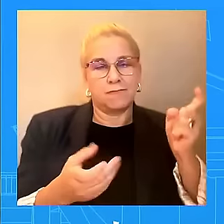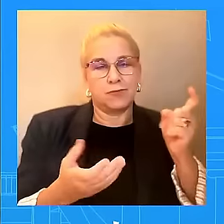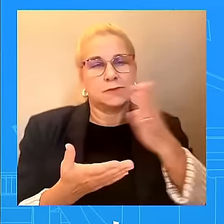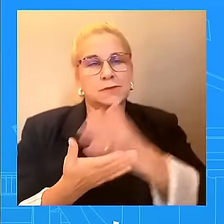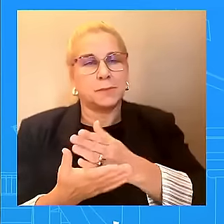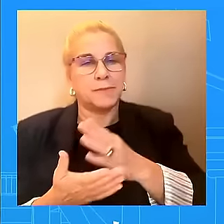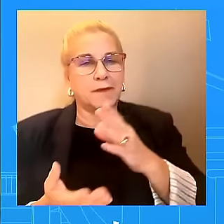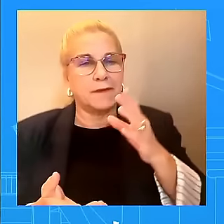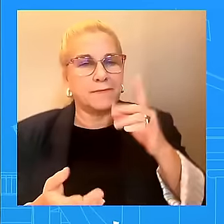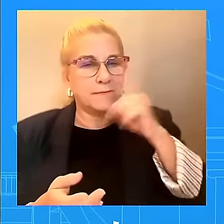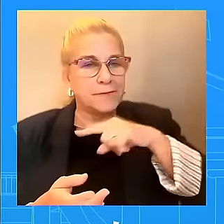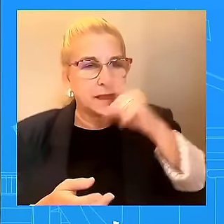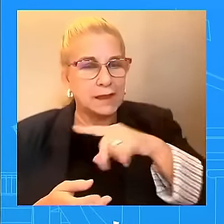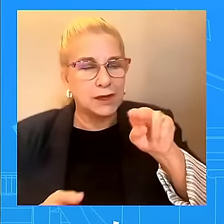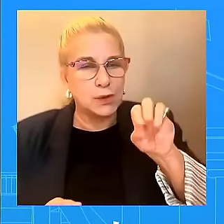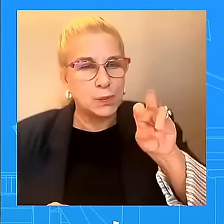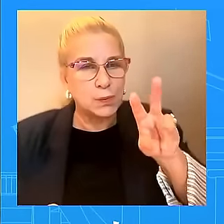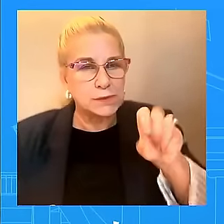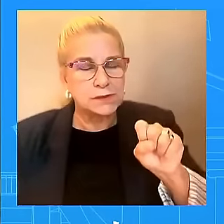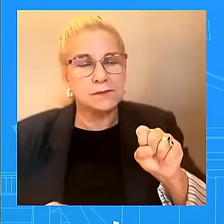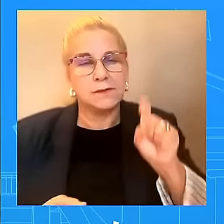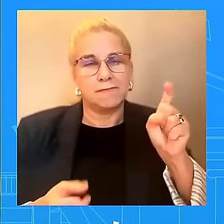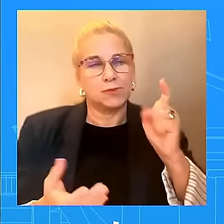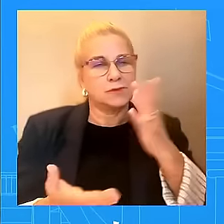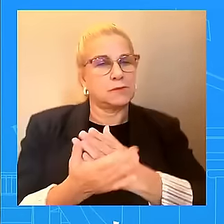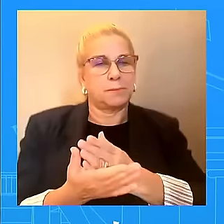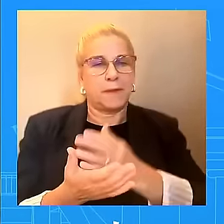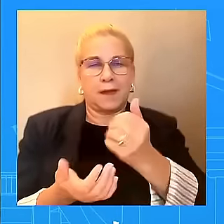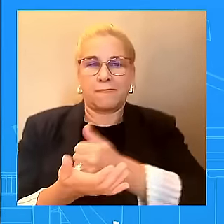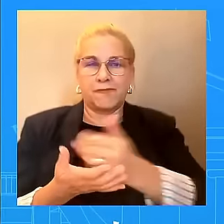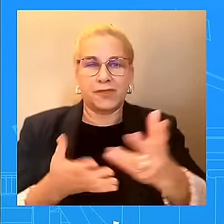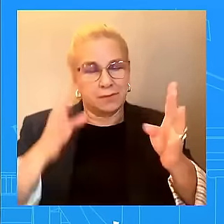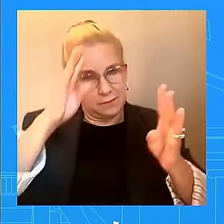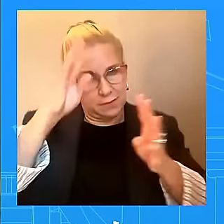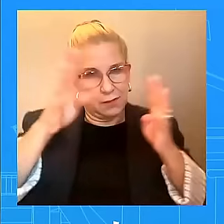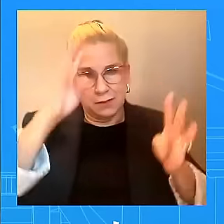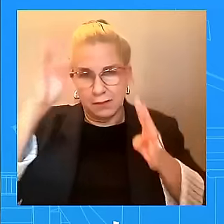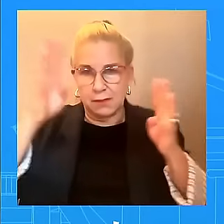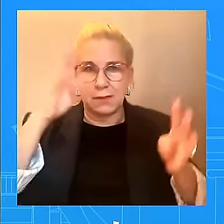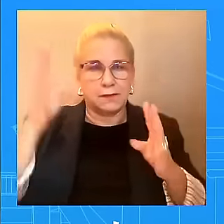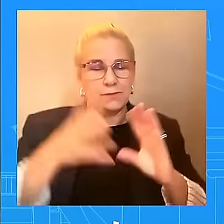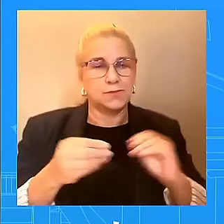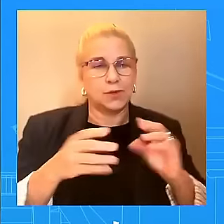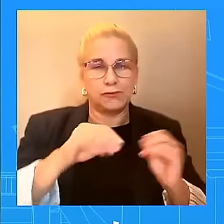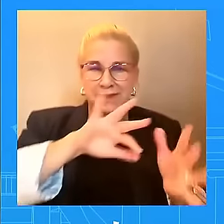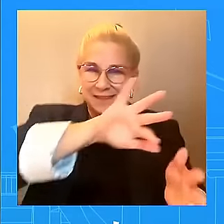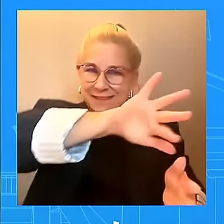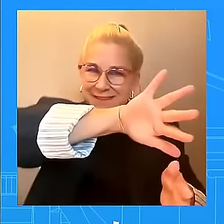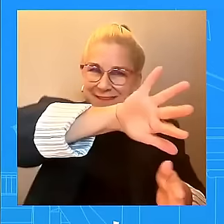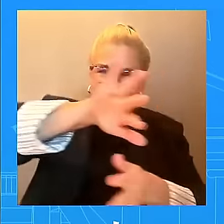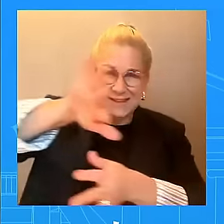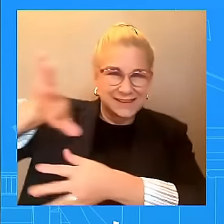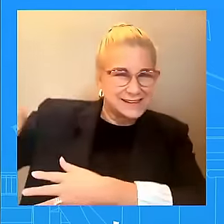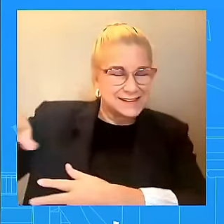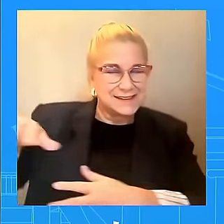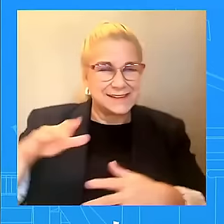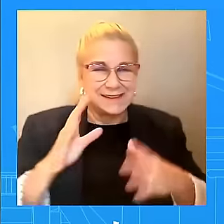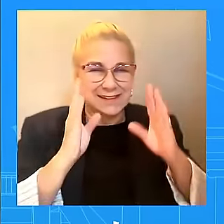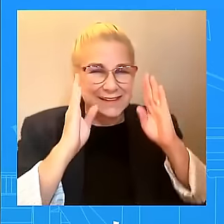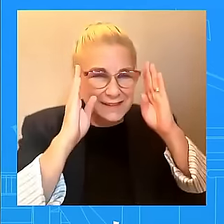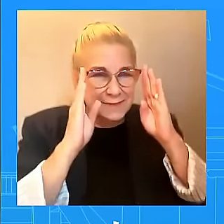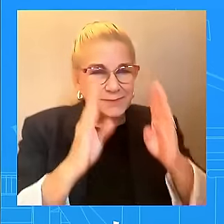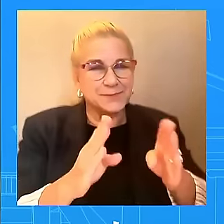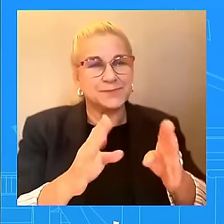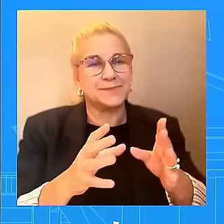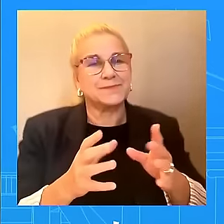disaster relief funds used on immigrants illegally in the U.S. The fact is no money is being diverted from